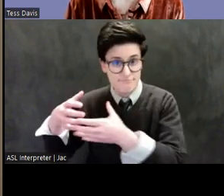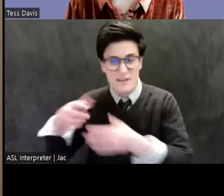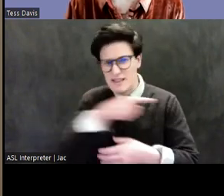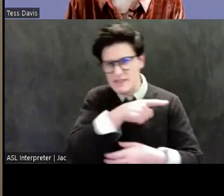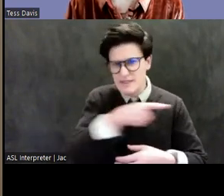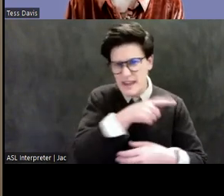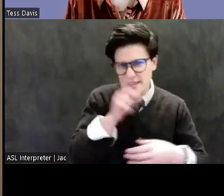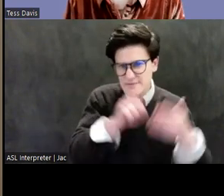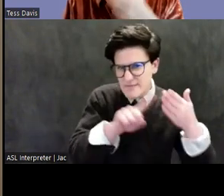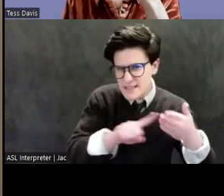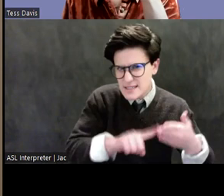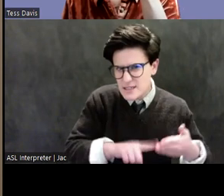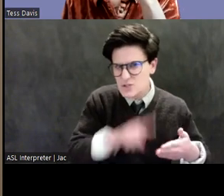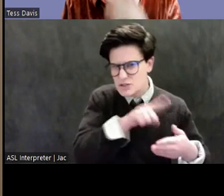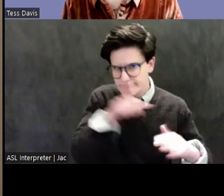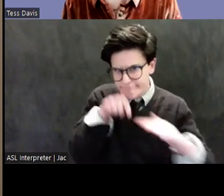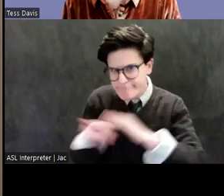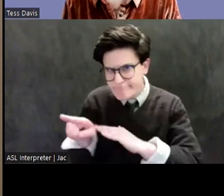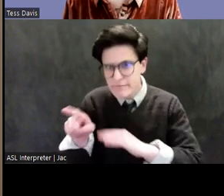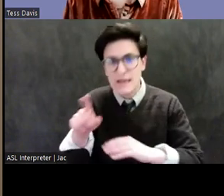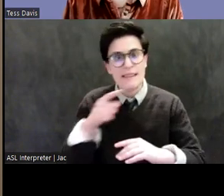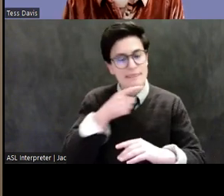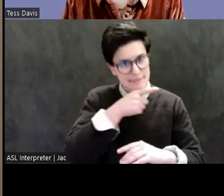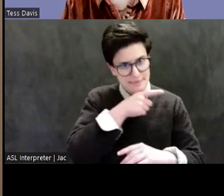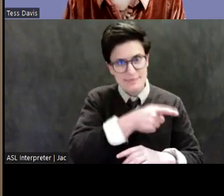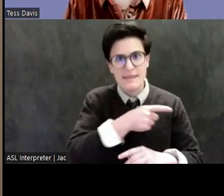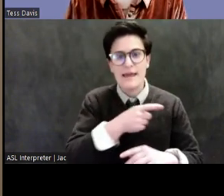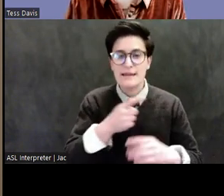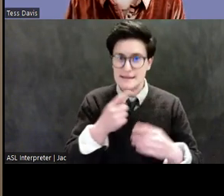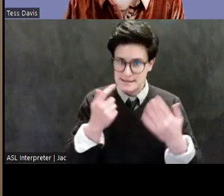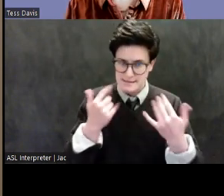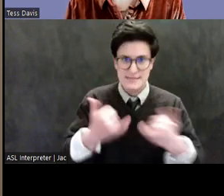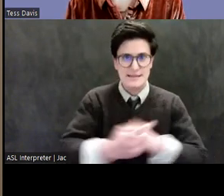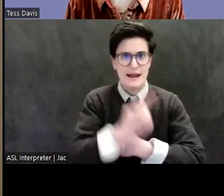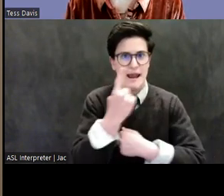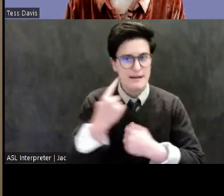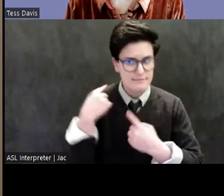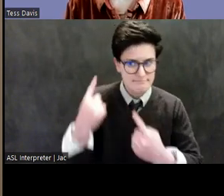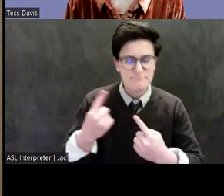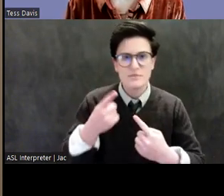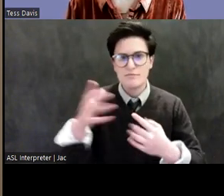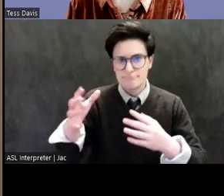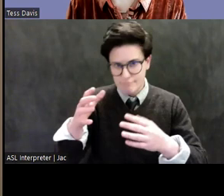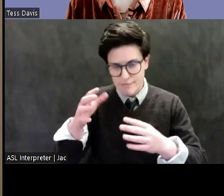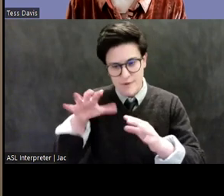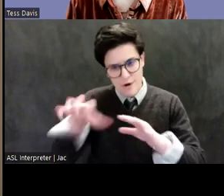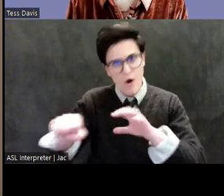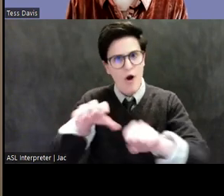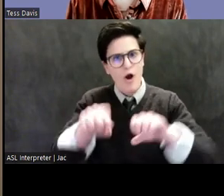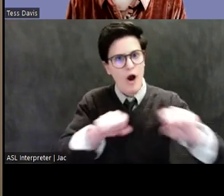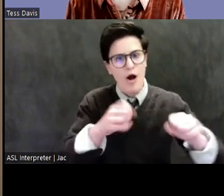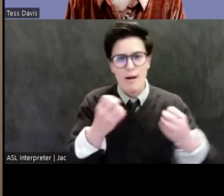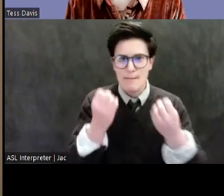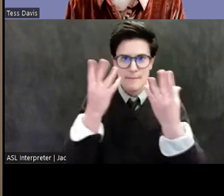busy. But to date, they have dismantled a number of criminal networks, secured felony convictions for key players,